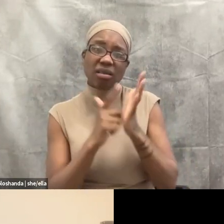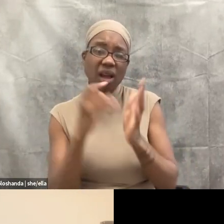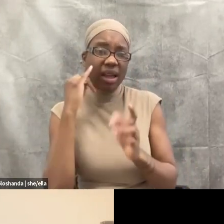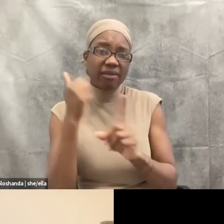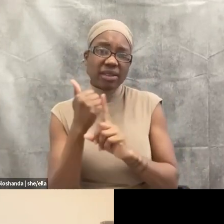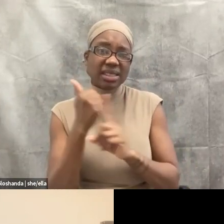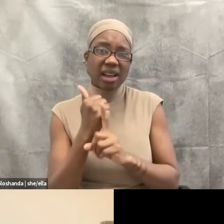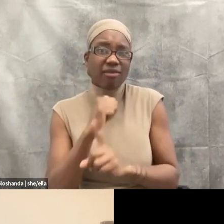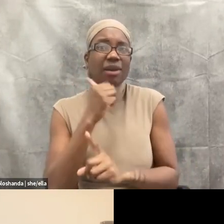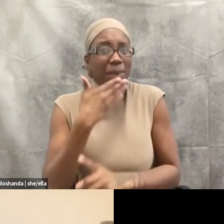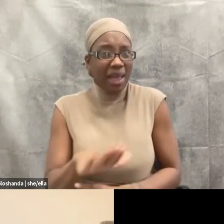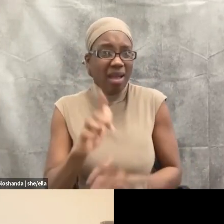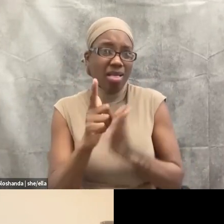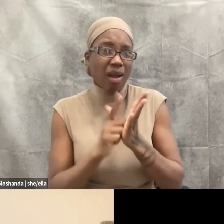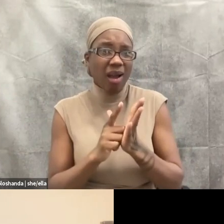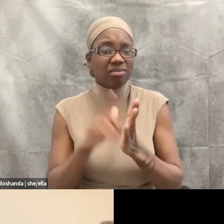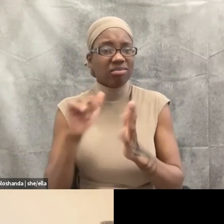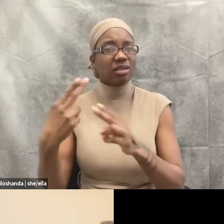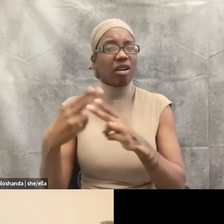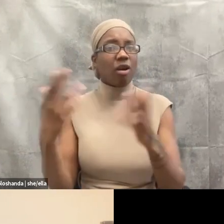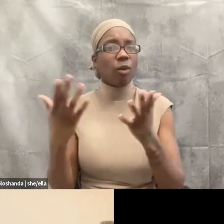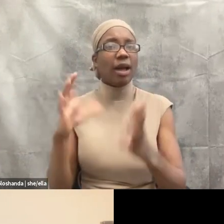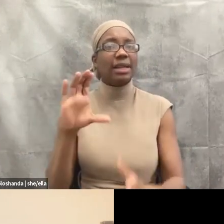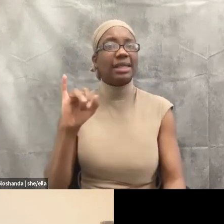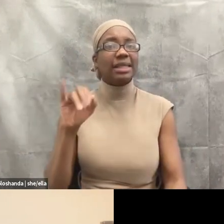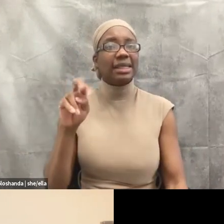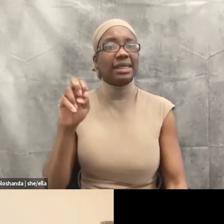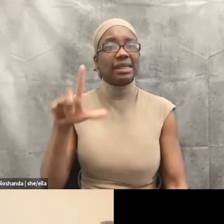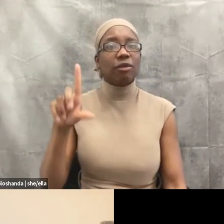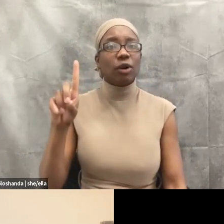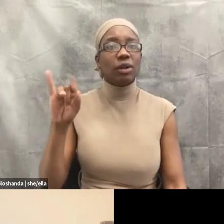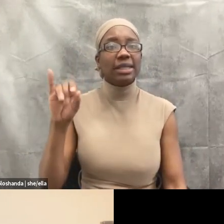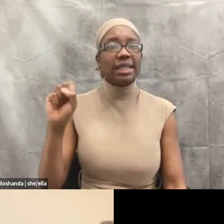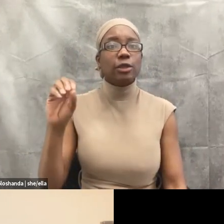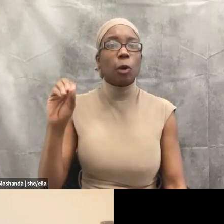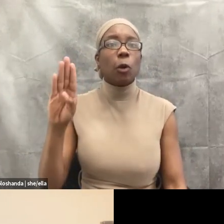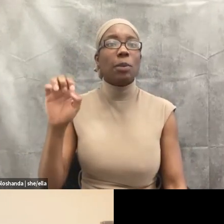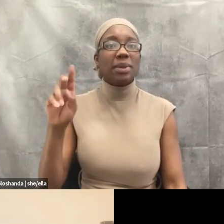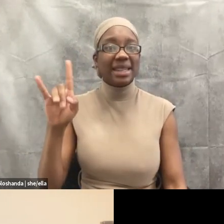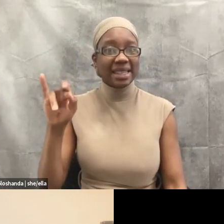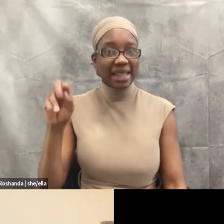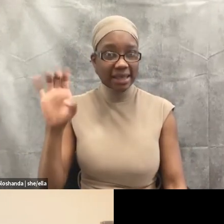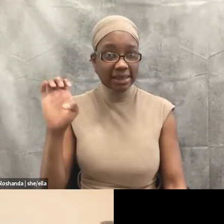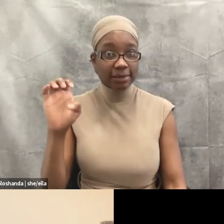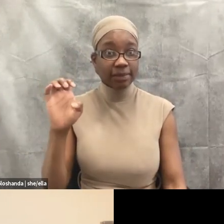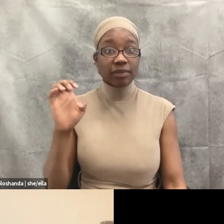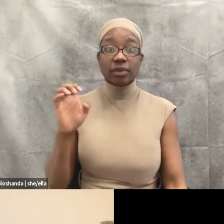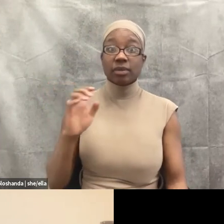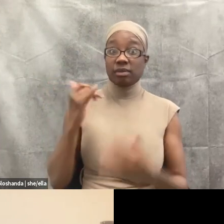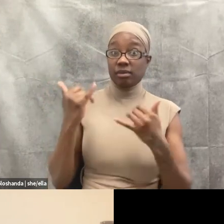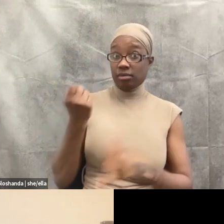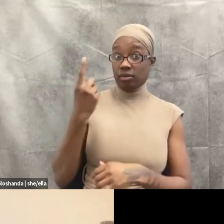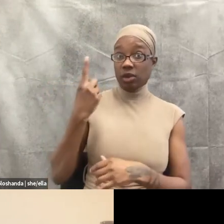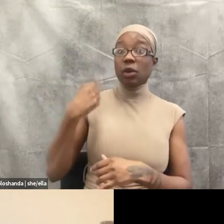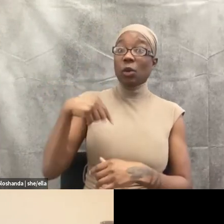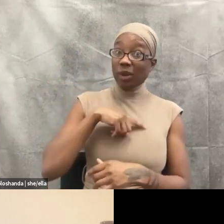you have to acknowledge the power you have. Not acknowledging power is an abuse of power. So pretending like you're just a victim of the same system